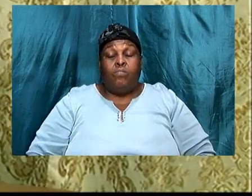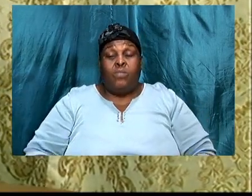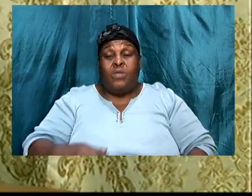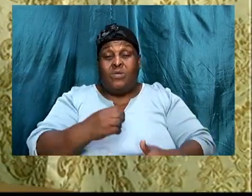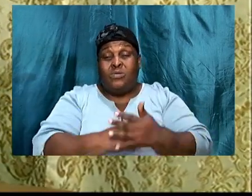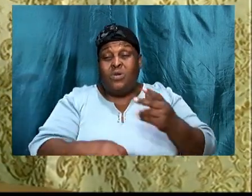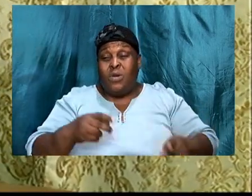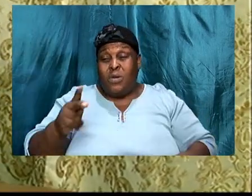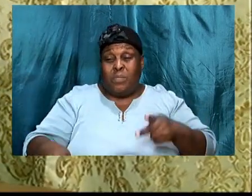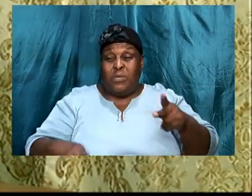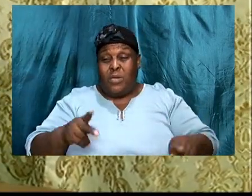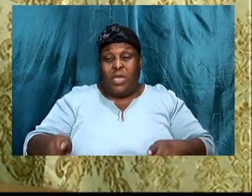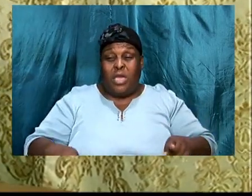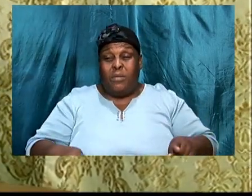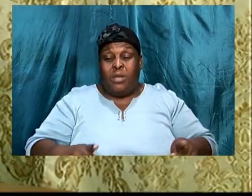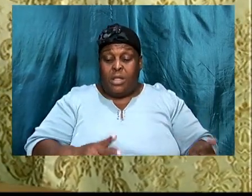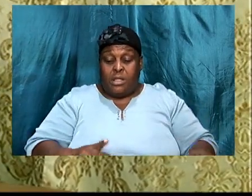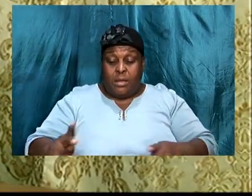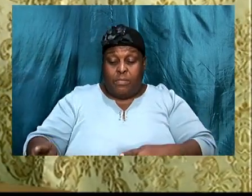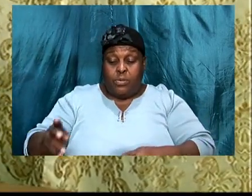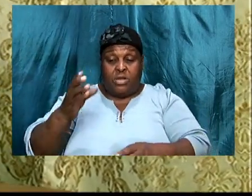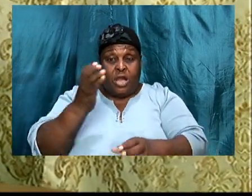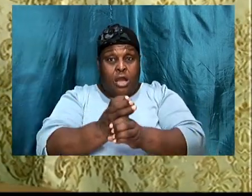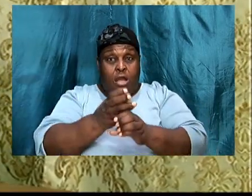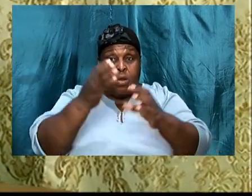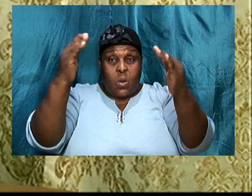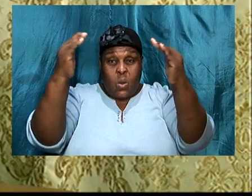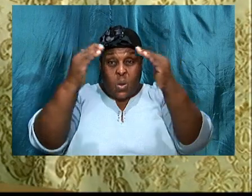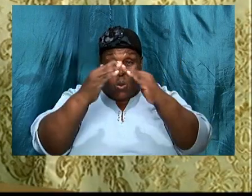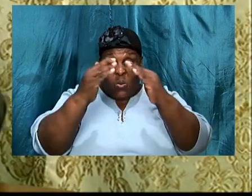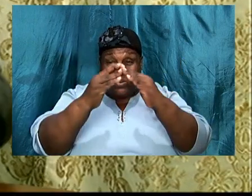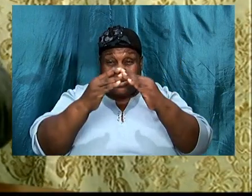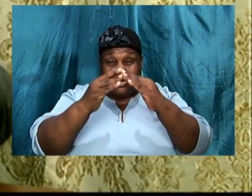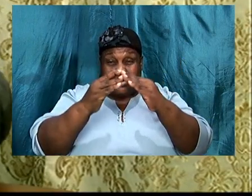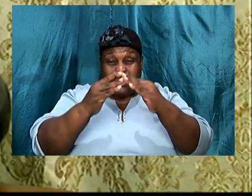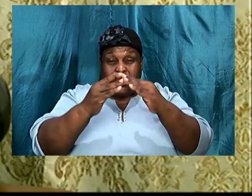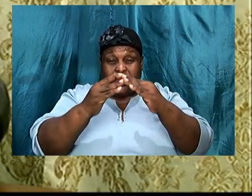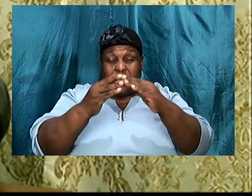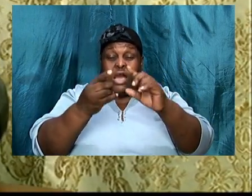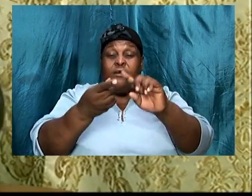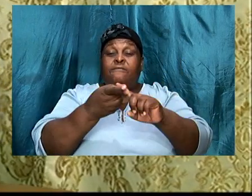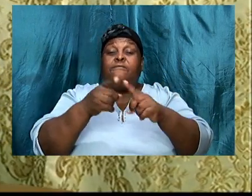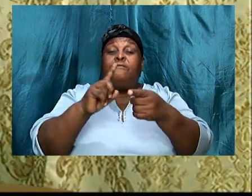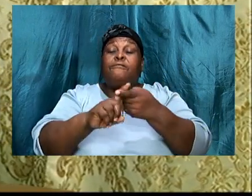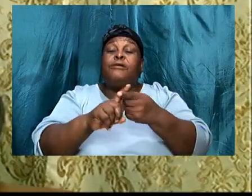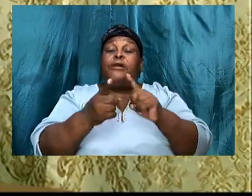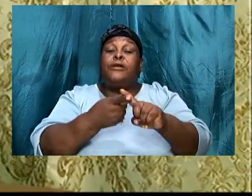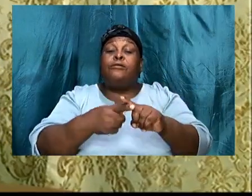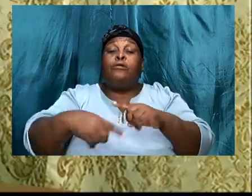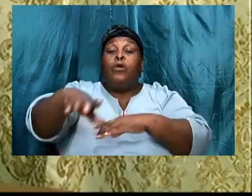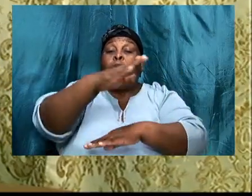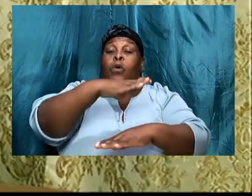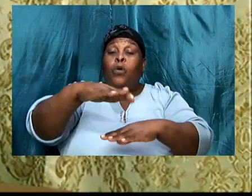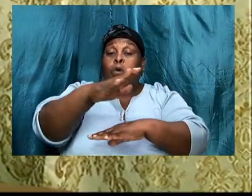put, the car, they put the house, they put the partner, over, the ministry, ministry,